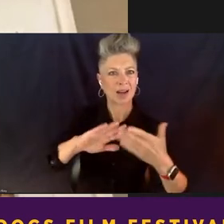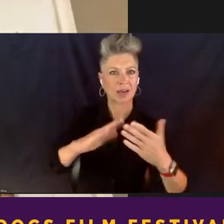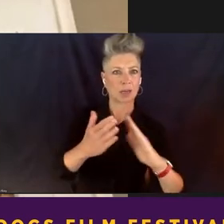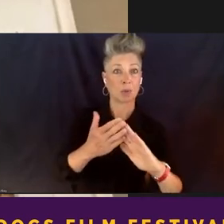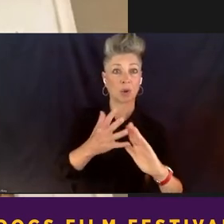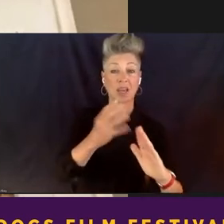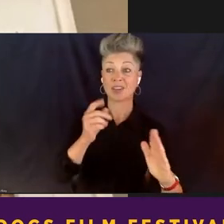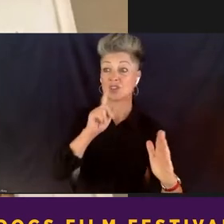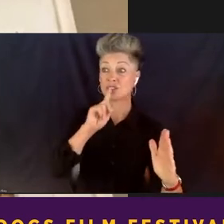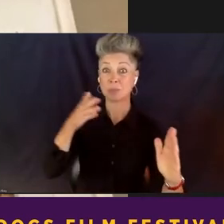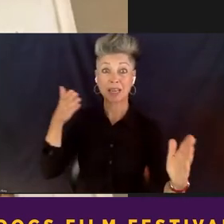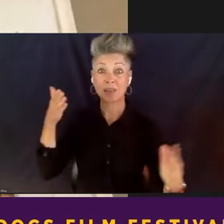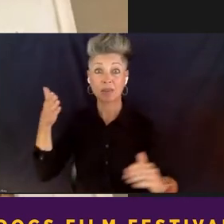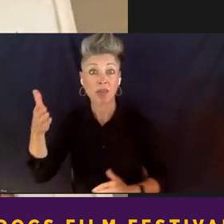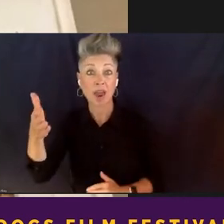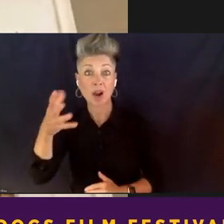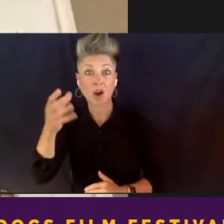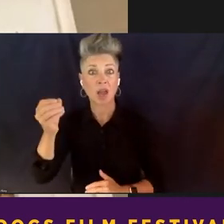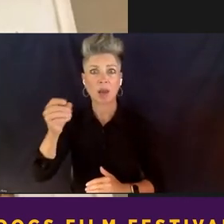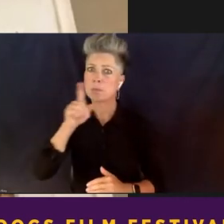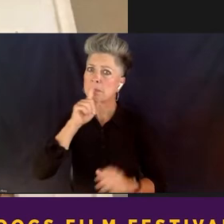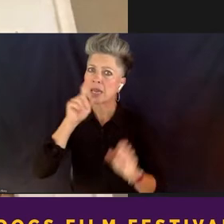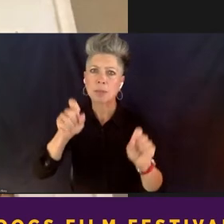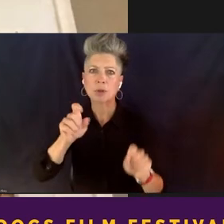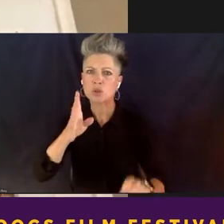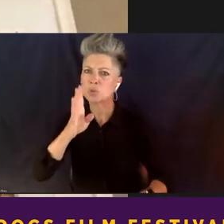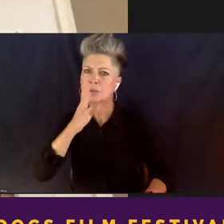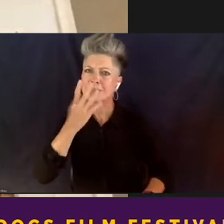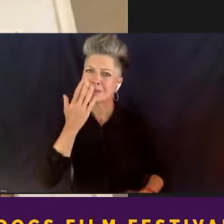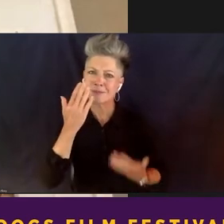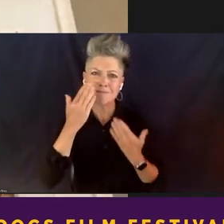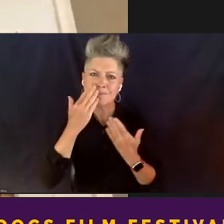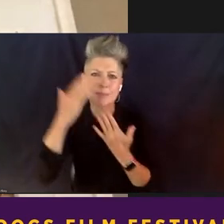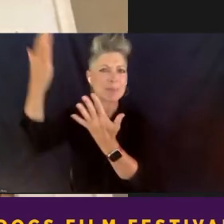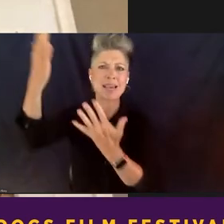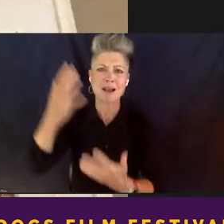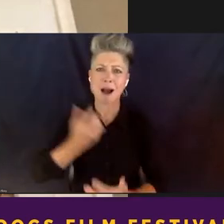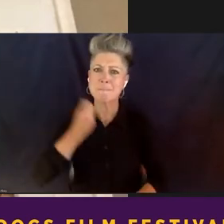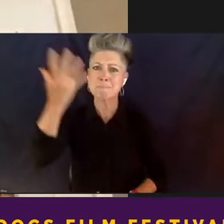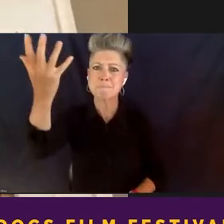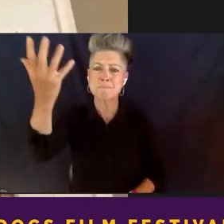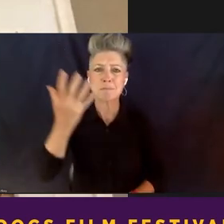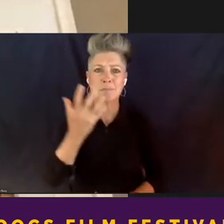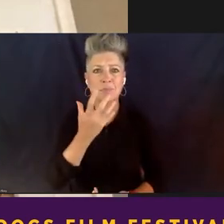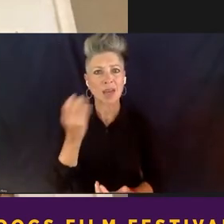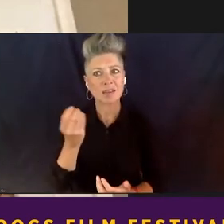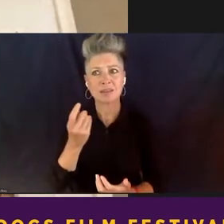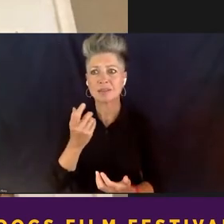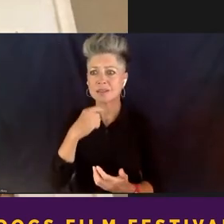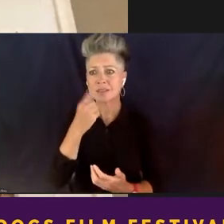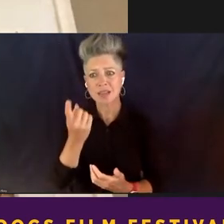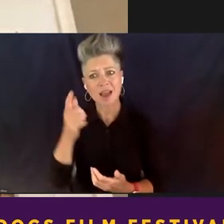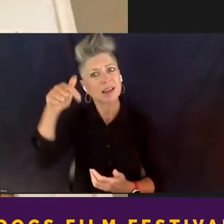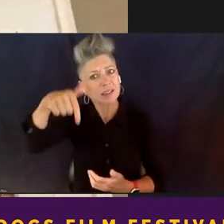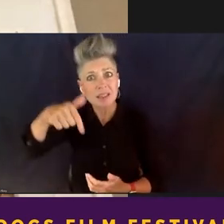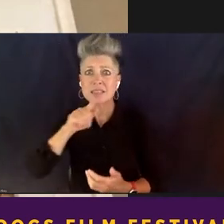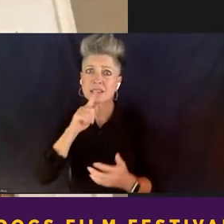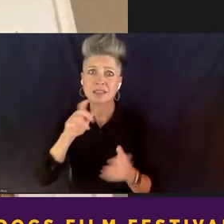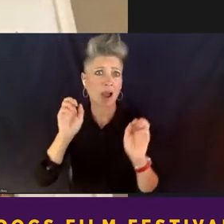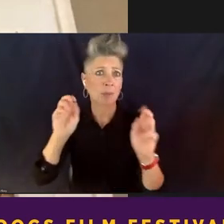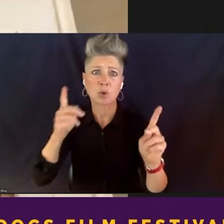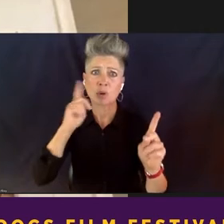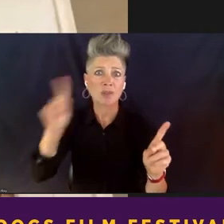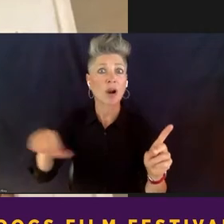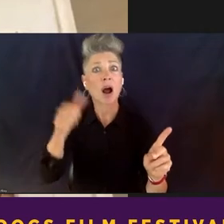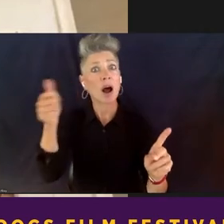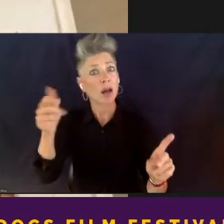there and being able to speak truth to power, but also understanding that this is just not it, you know, this is an opportunity for other